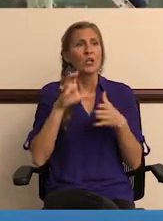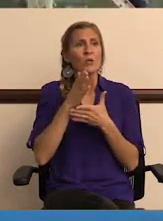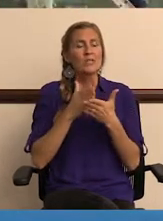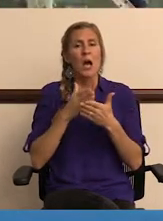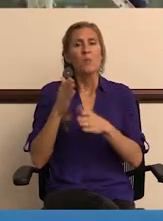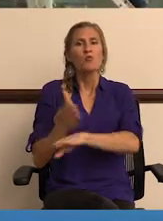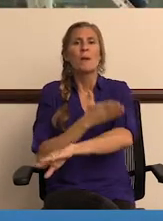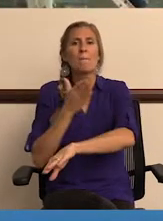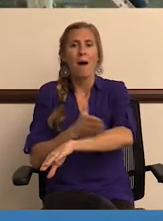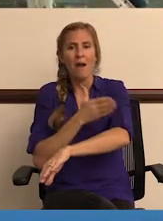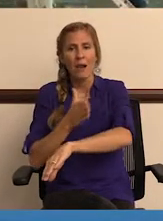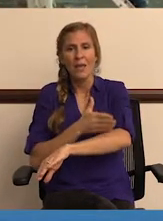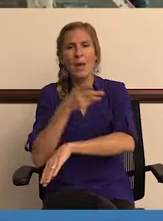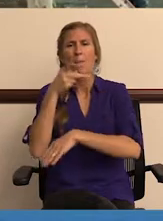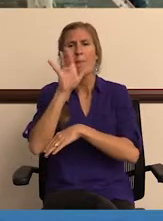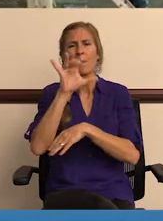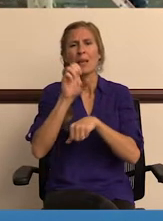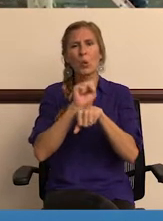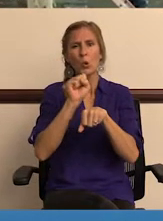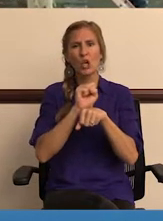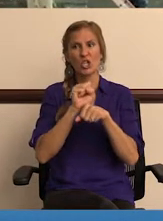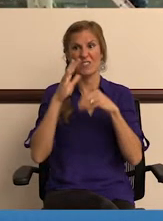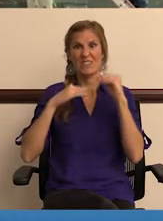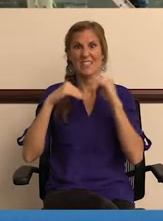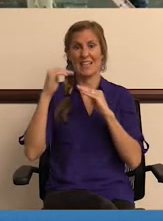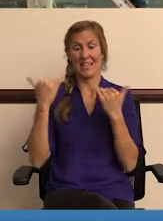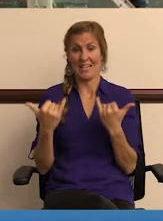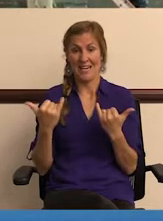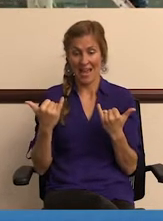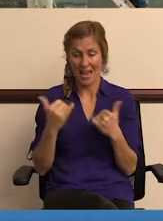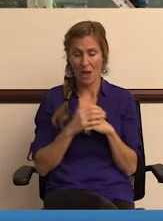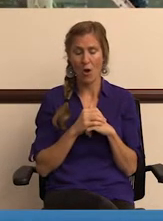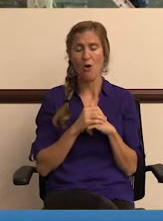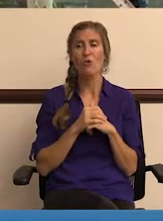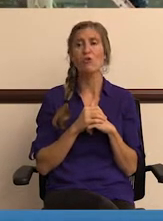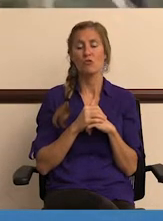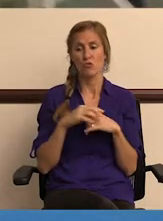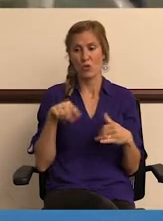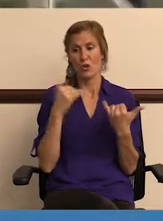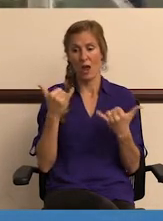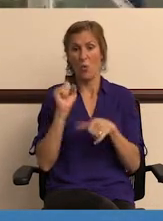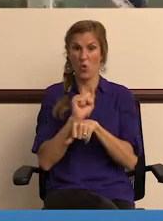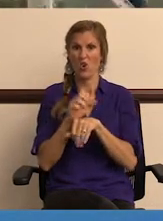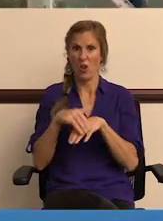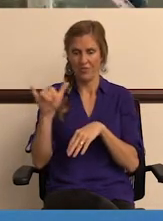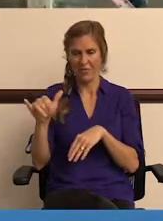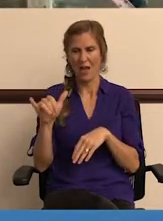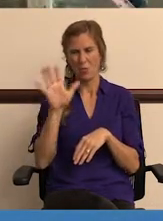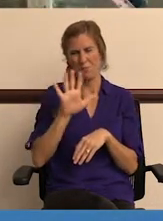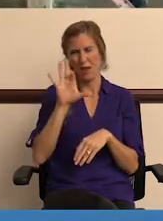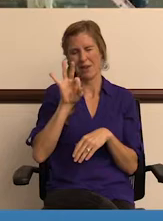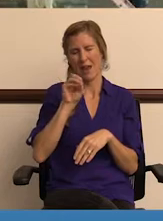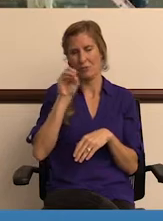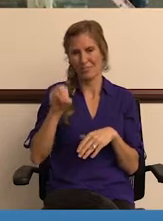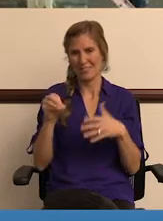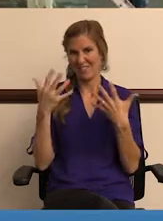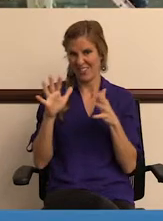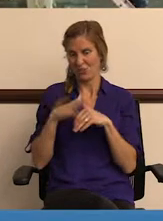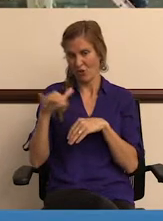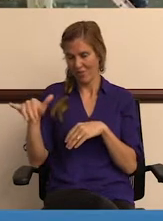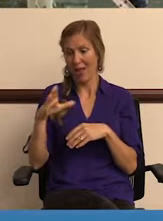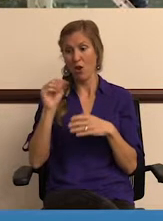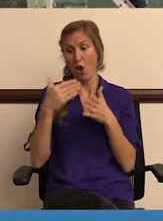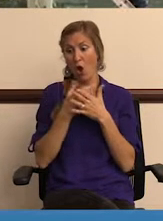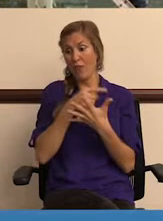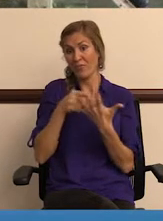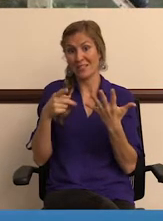And we're doing some remodeling over at the Public Works facility now, and we're currently working on that. We're about 90